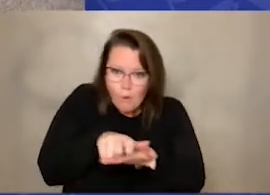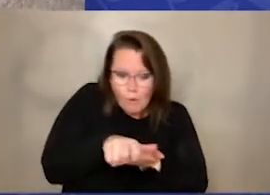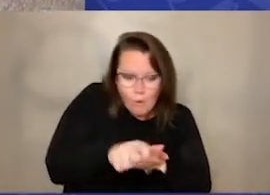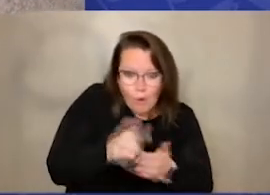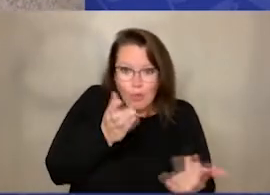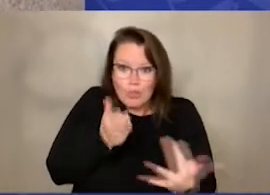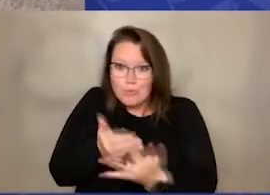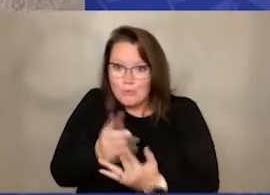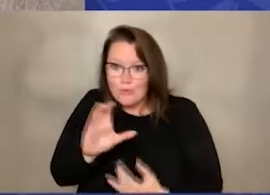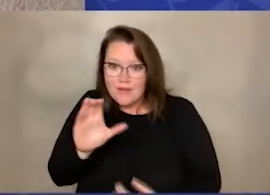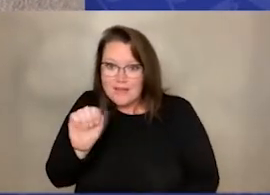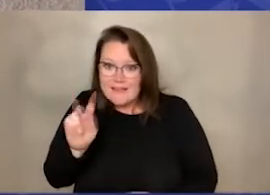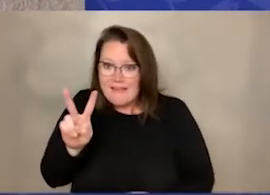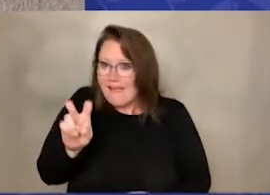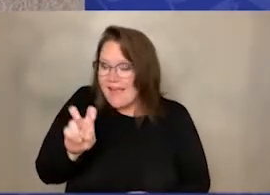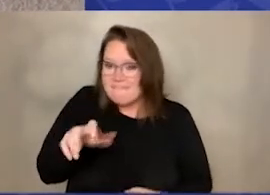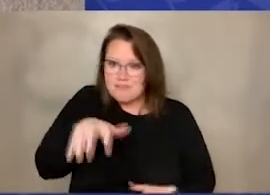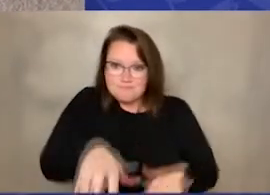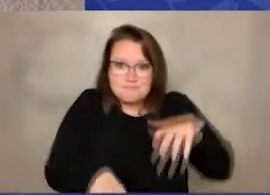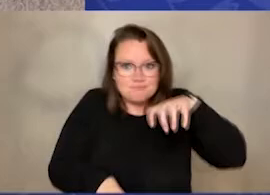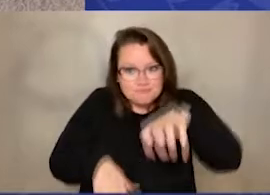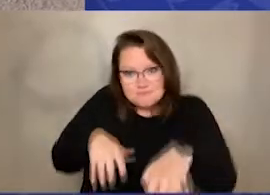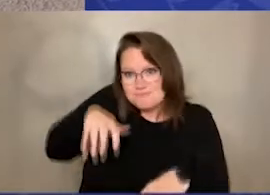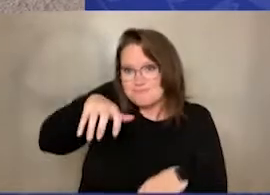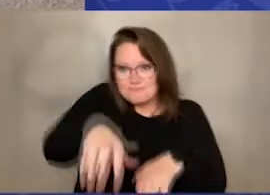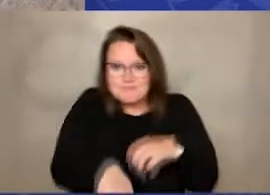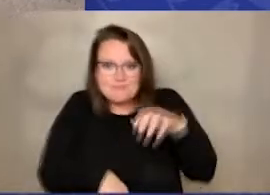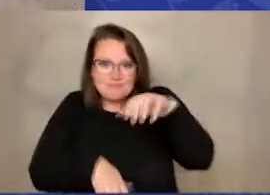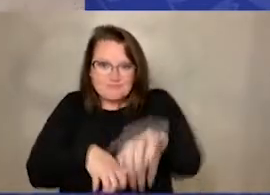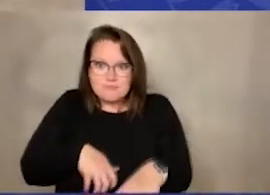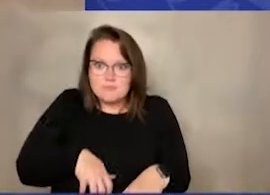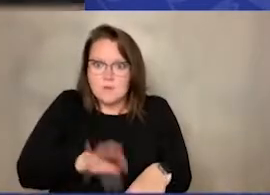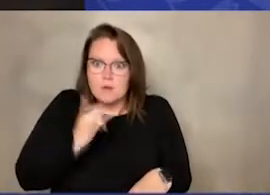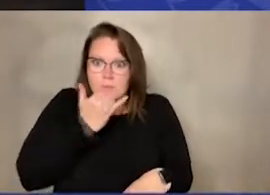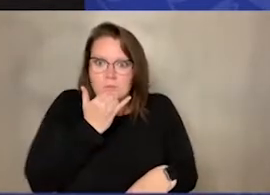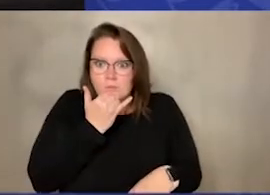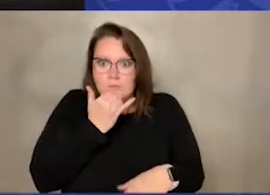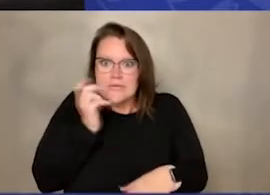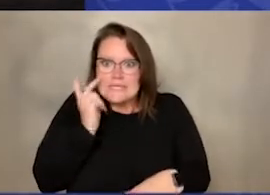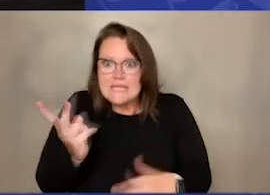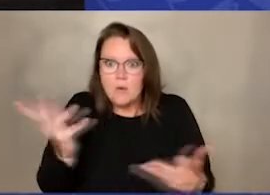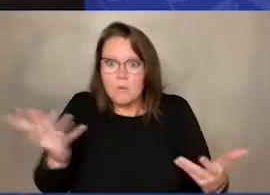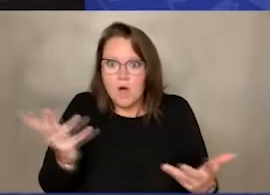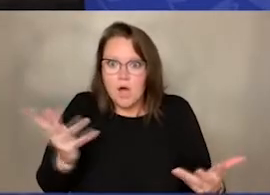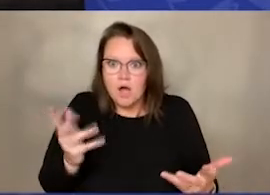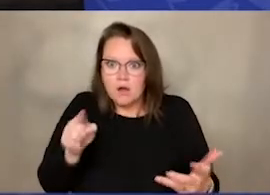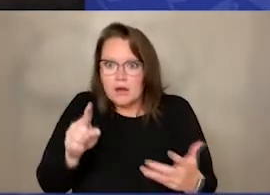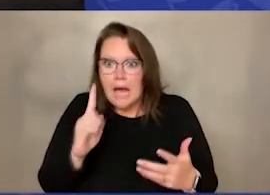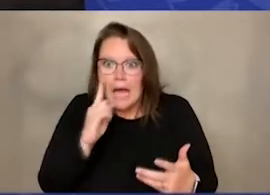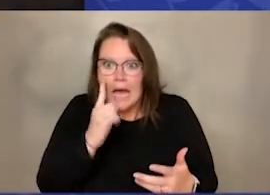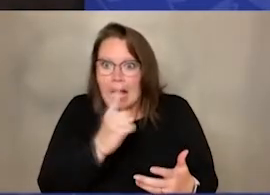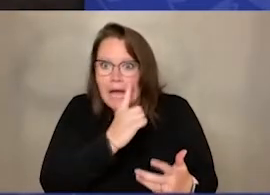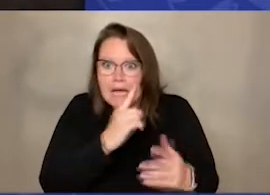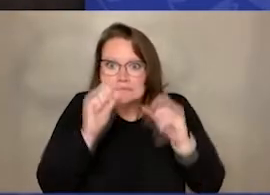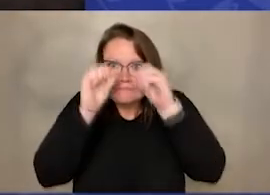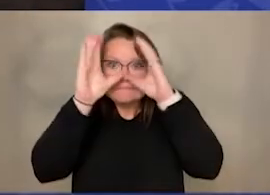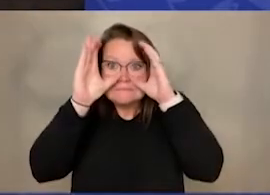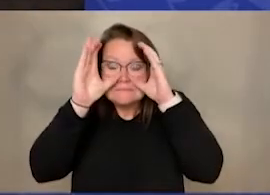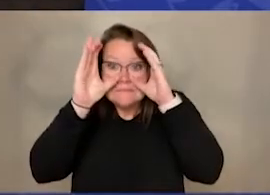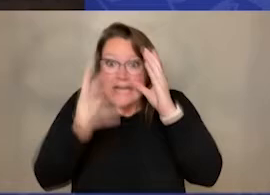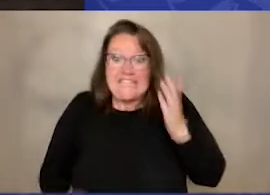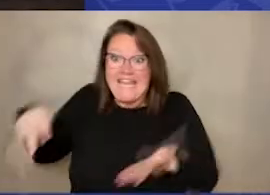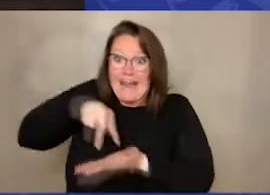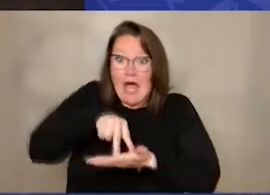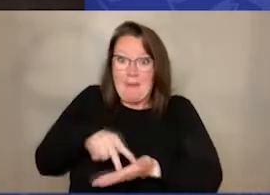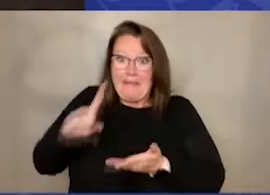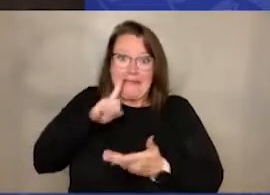the cave. We're crawling through the cave. Uh-oh. I see some eyes. Everybody, get up. I